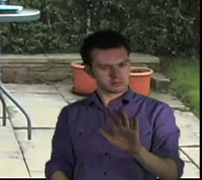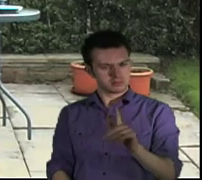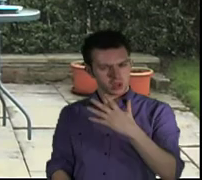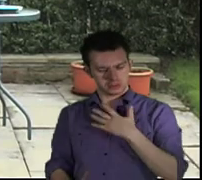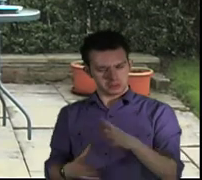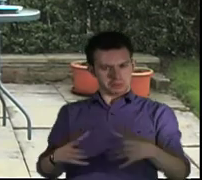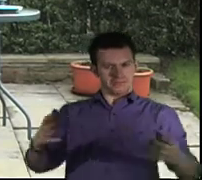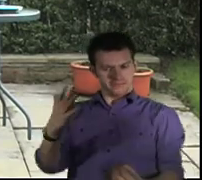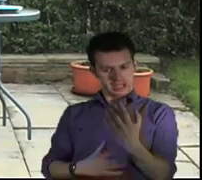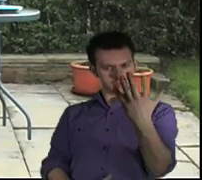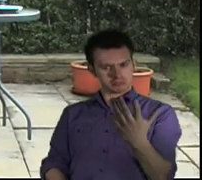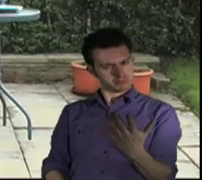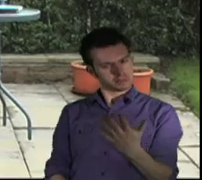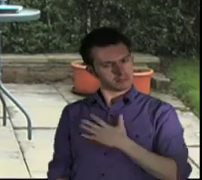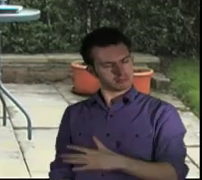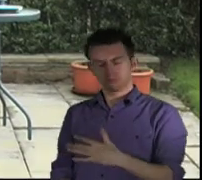need charcoal.